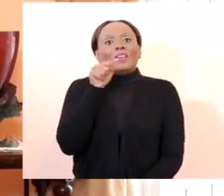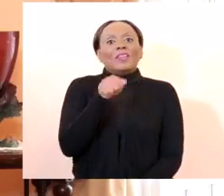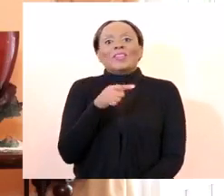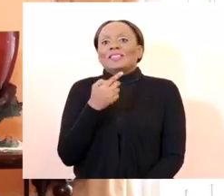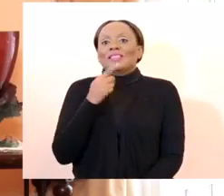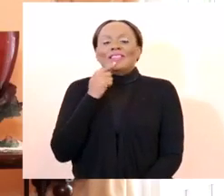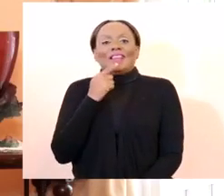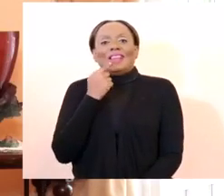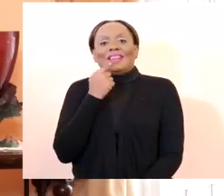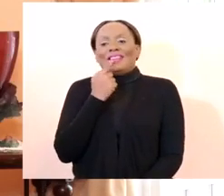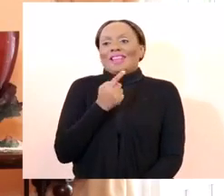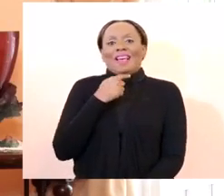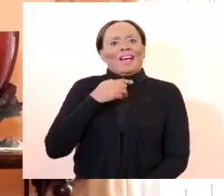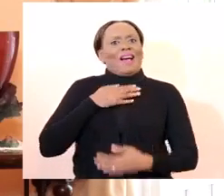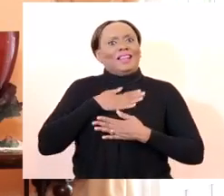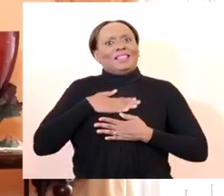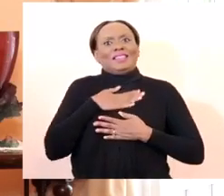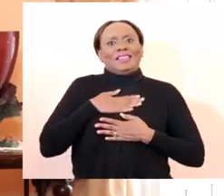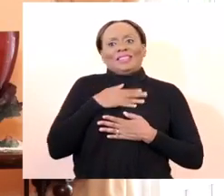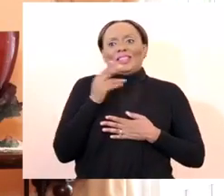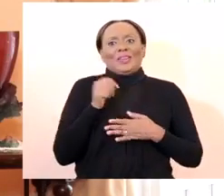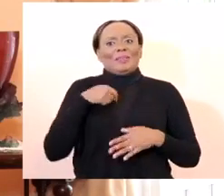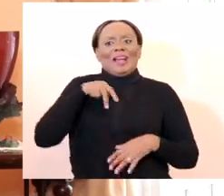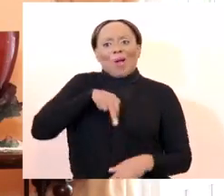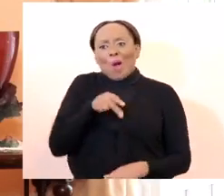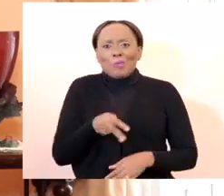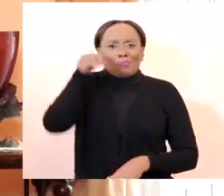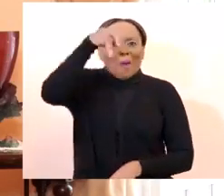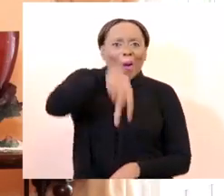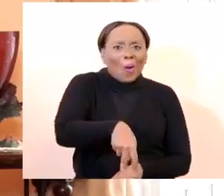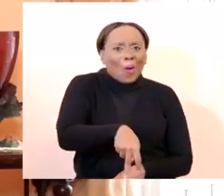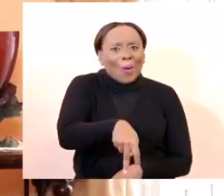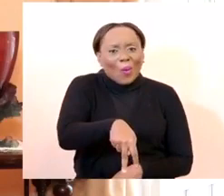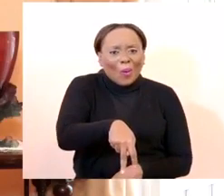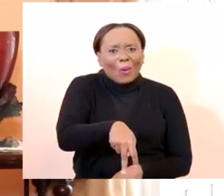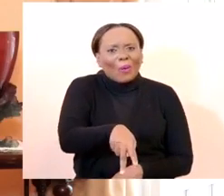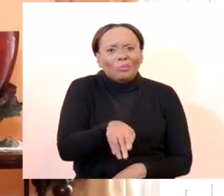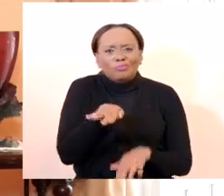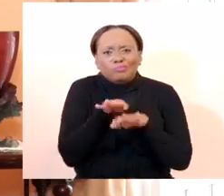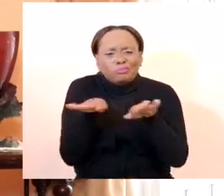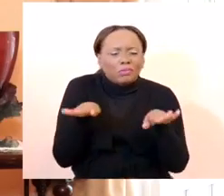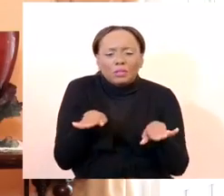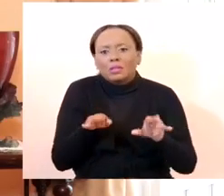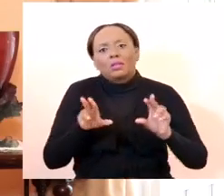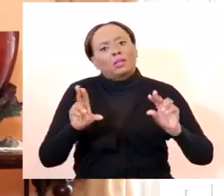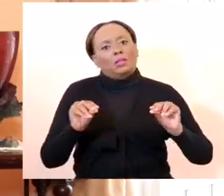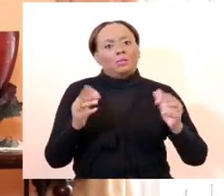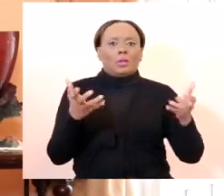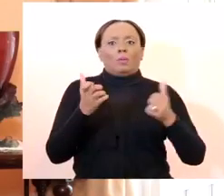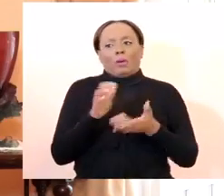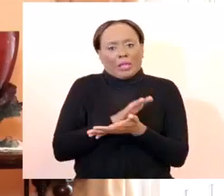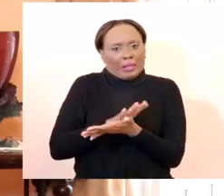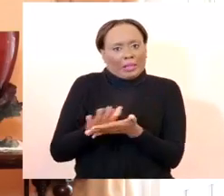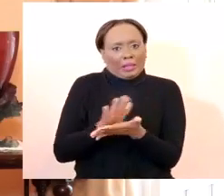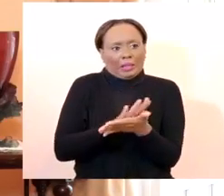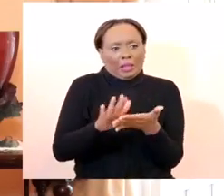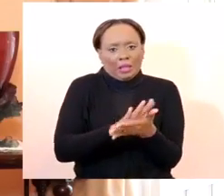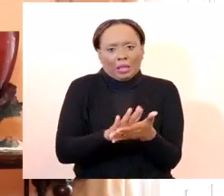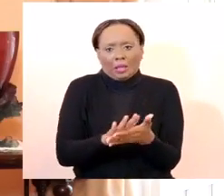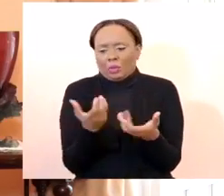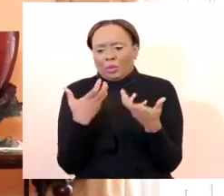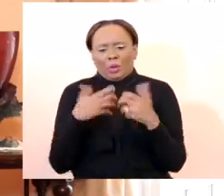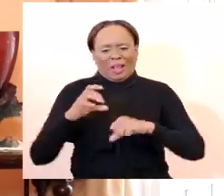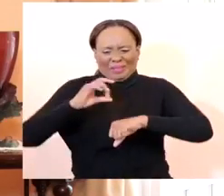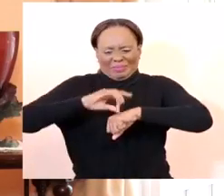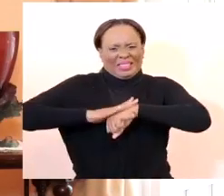individuals who own those pools but purely for the purpose of ensuring that we keep the larvae